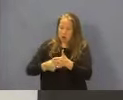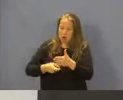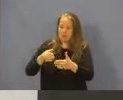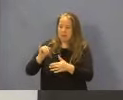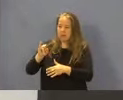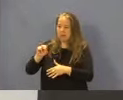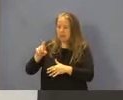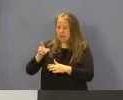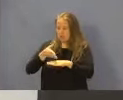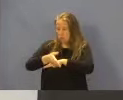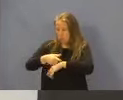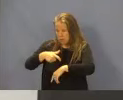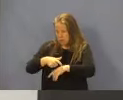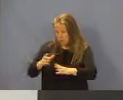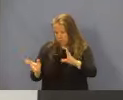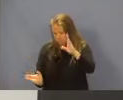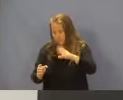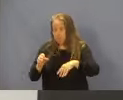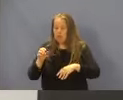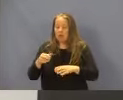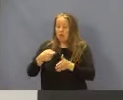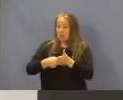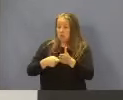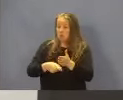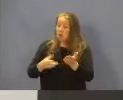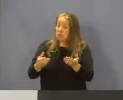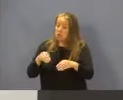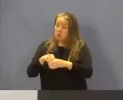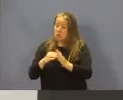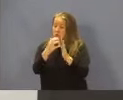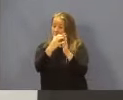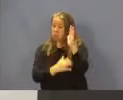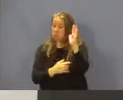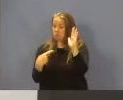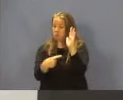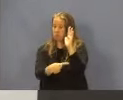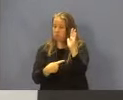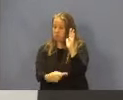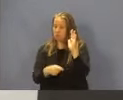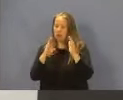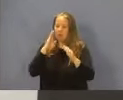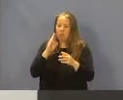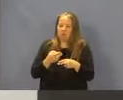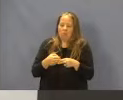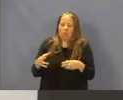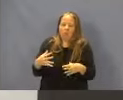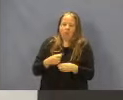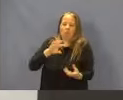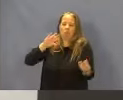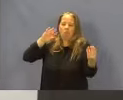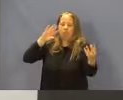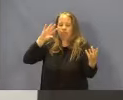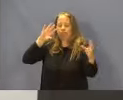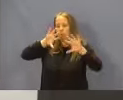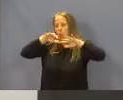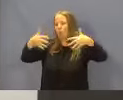The rates are outlined within the public notice document, but I will do a quick overview for